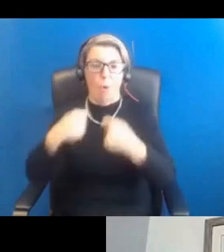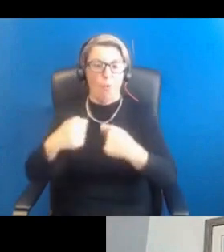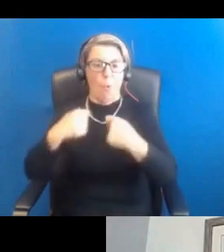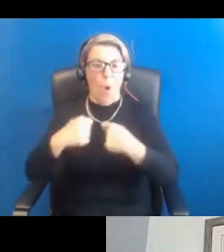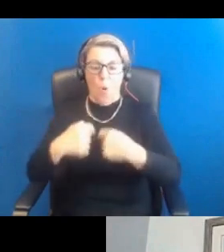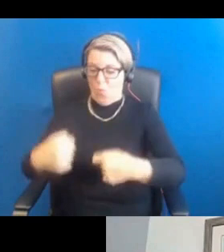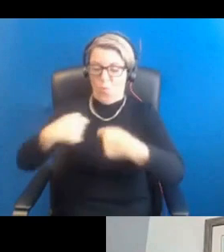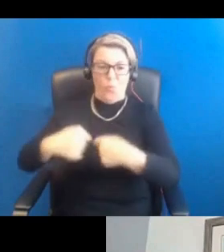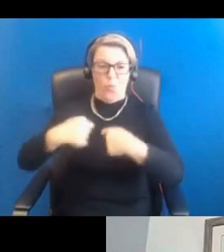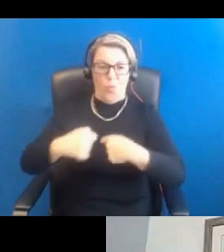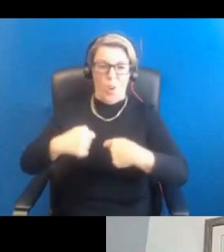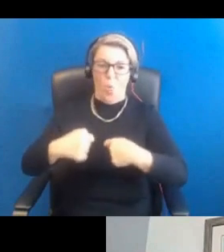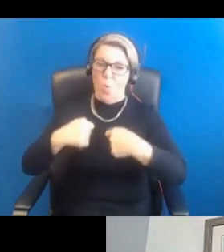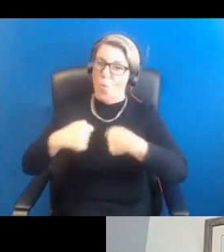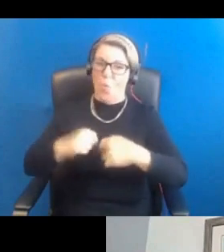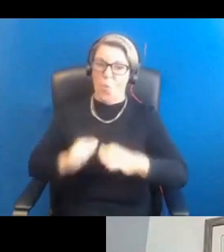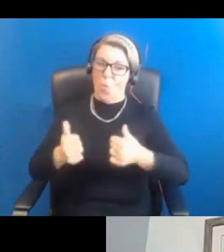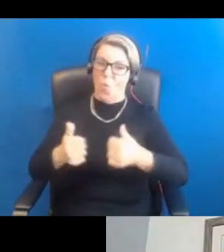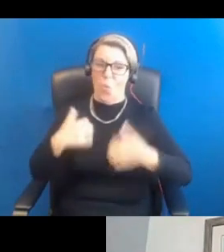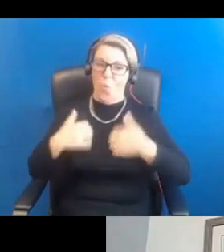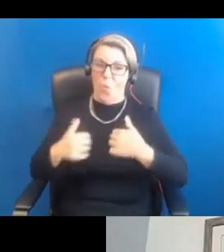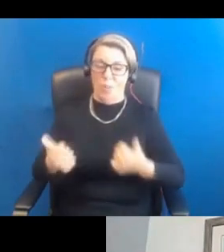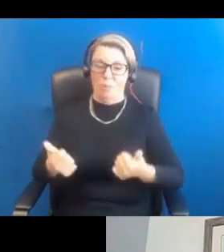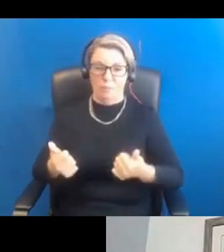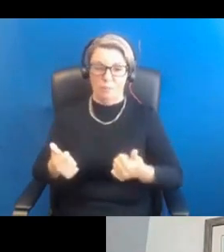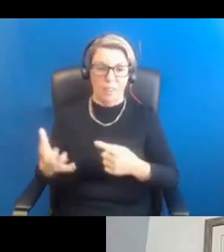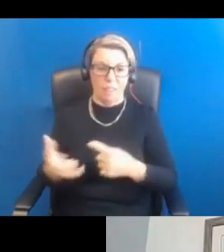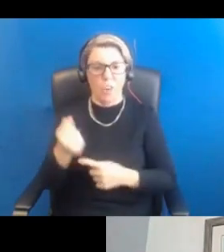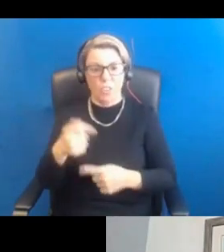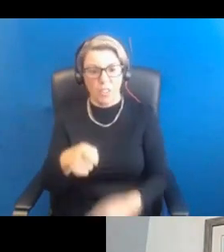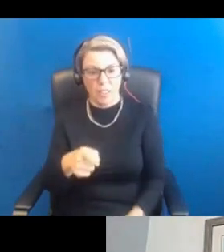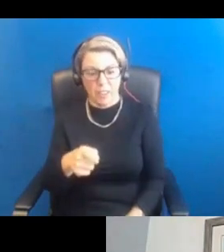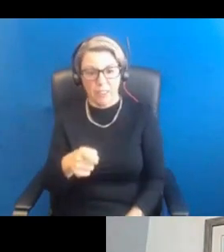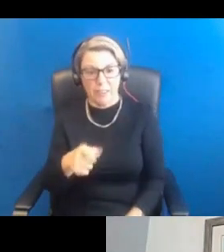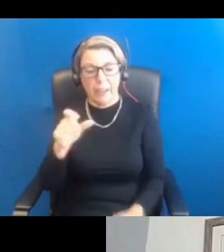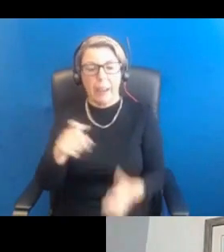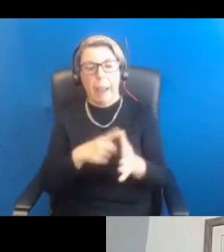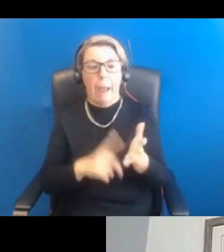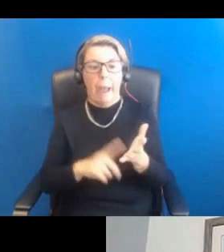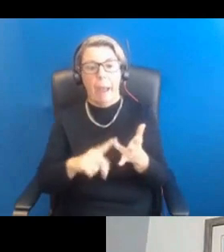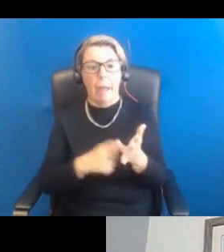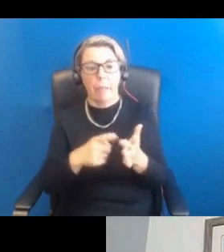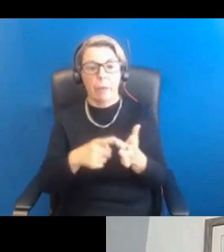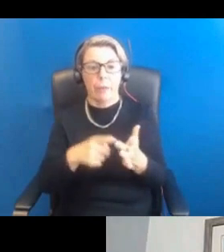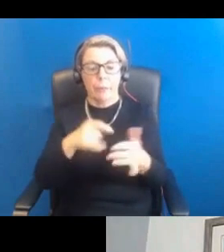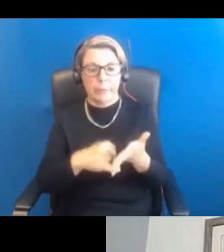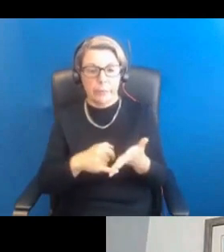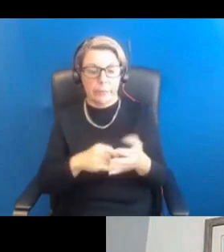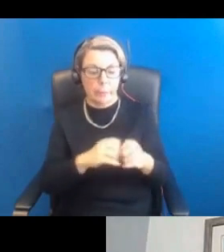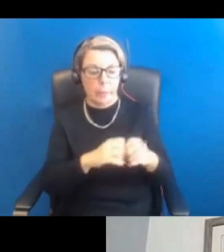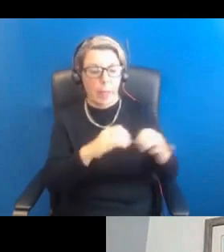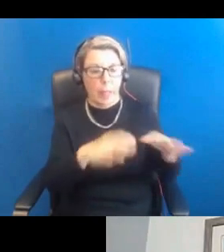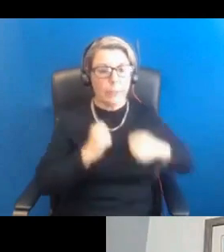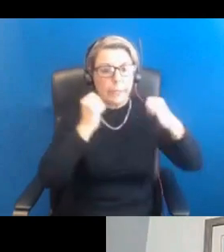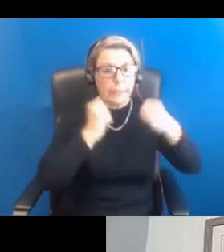they reward themselves with a little treat. And unfortunately, the calories in that treat are more than the calories that they lost during the